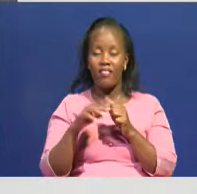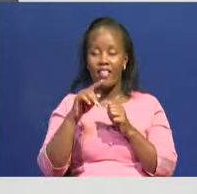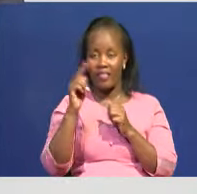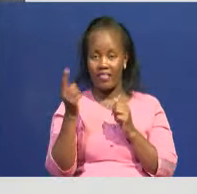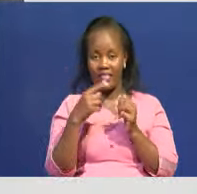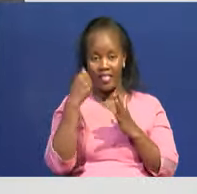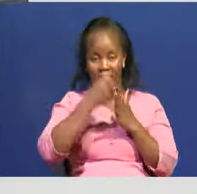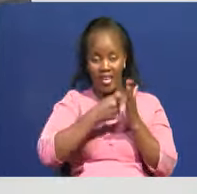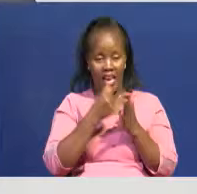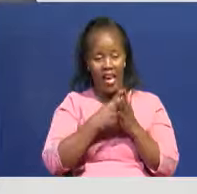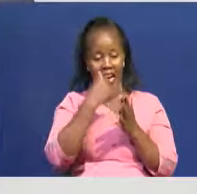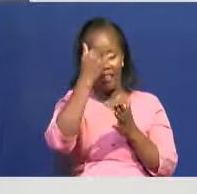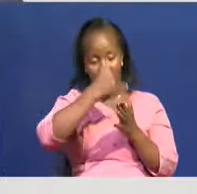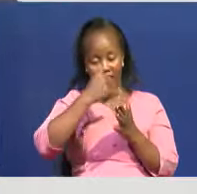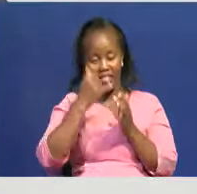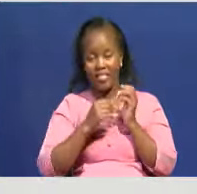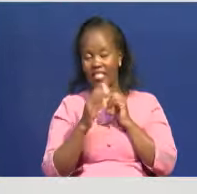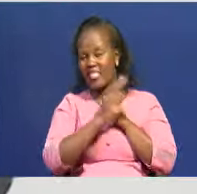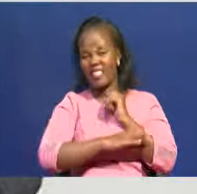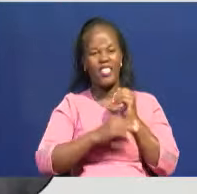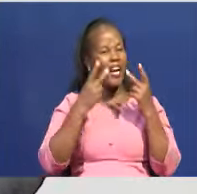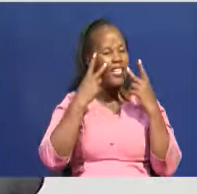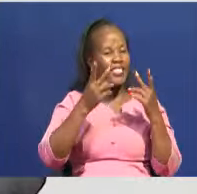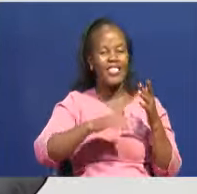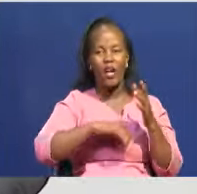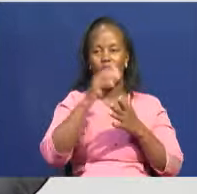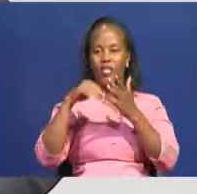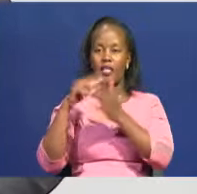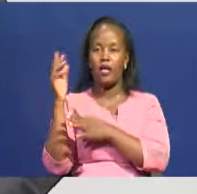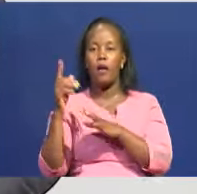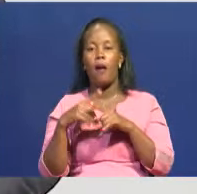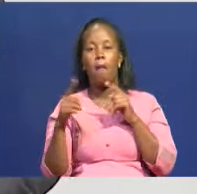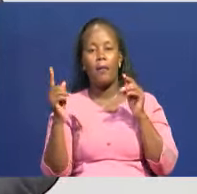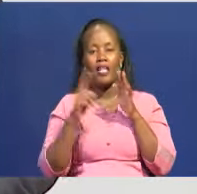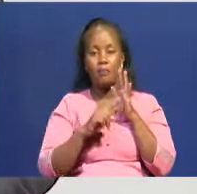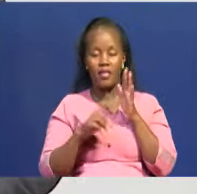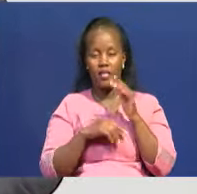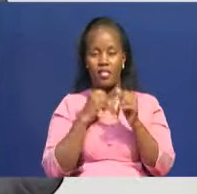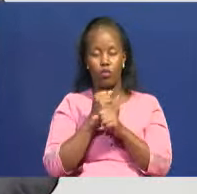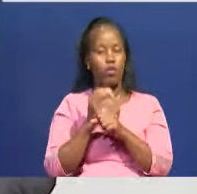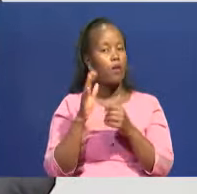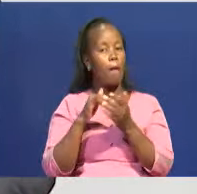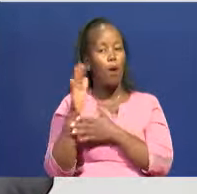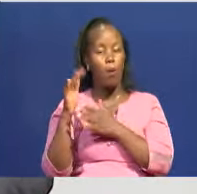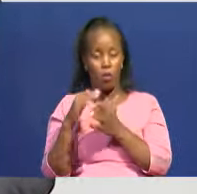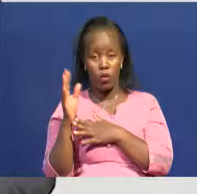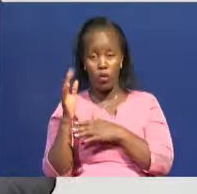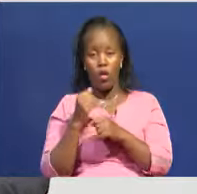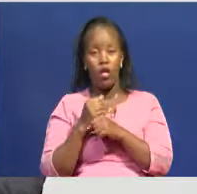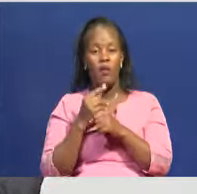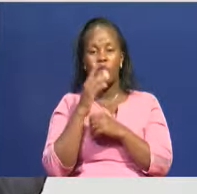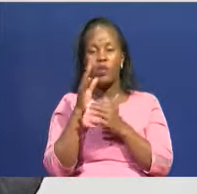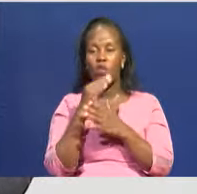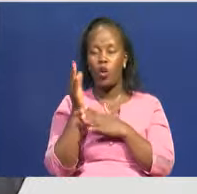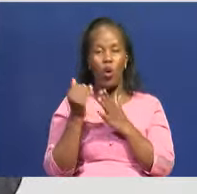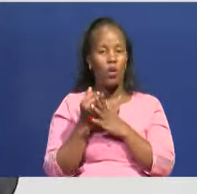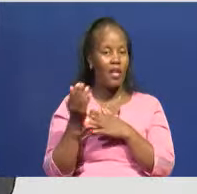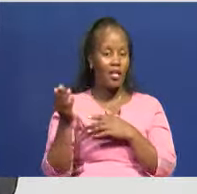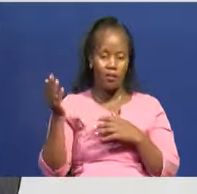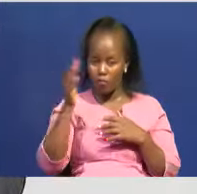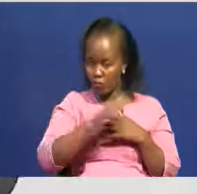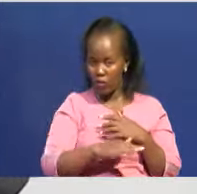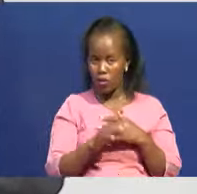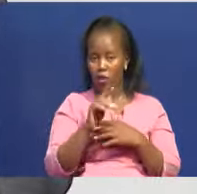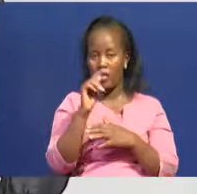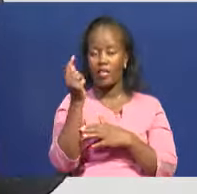to the Republic of Kenya still trapped out there. But, of course, the ministry is doing a lot, really, in terms of ensuring that we repatriate all those to the Republic of Kenya so